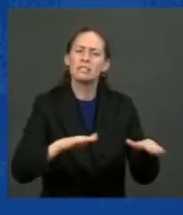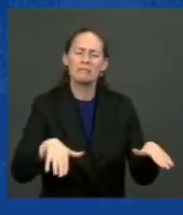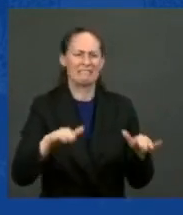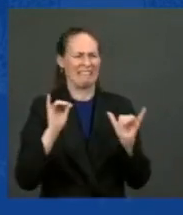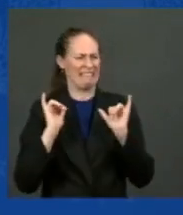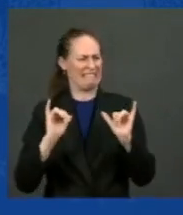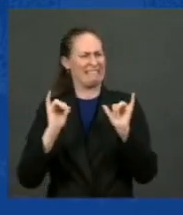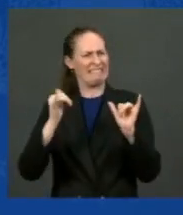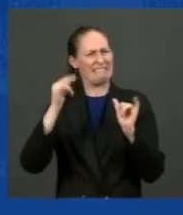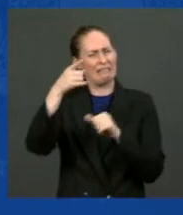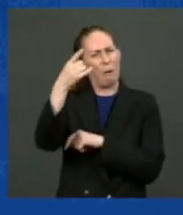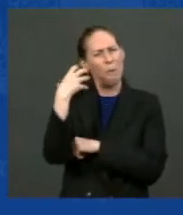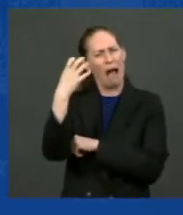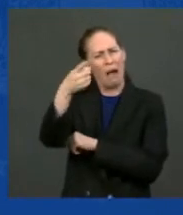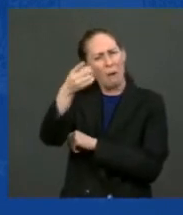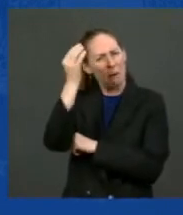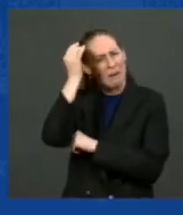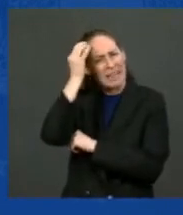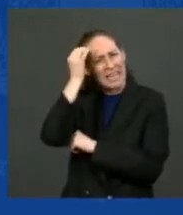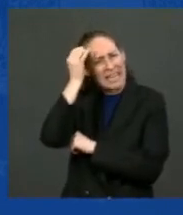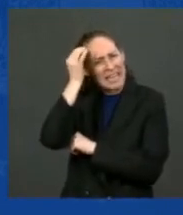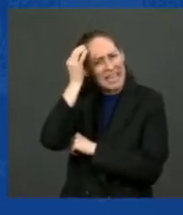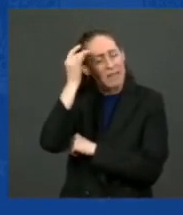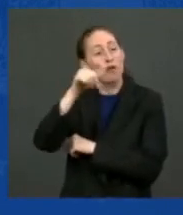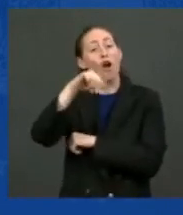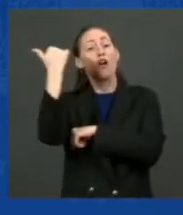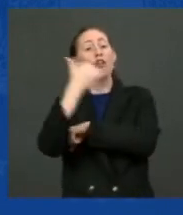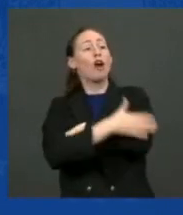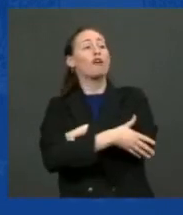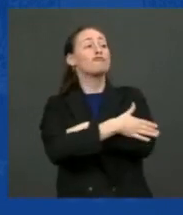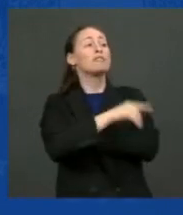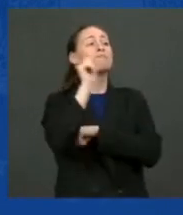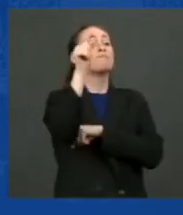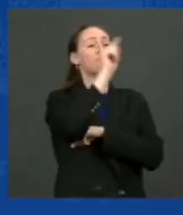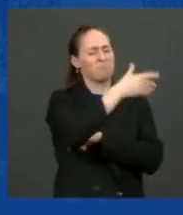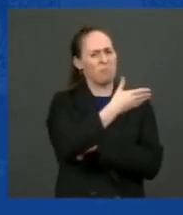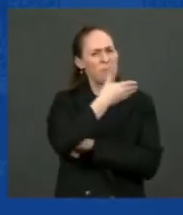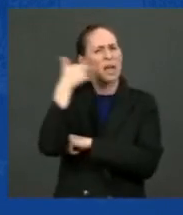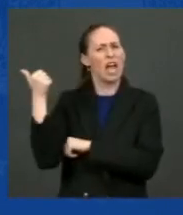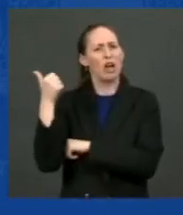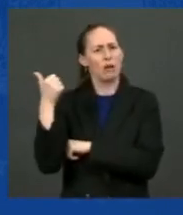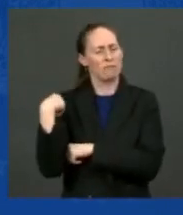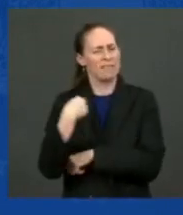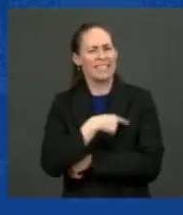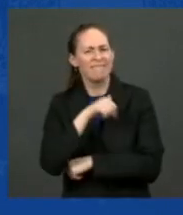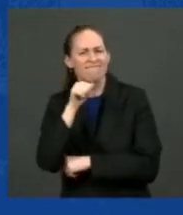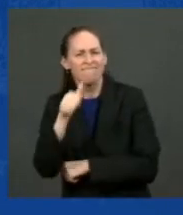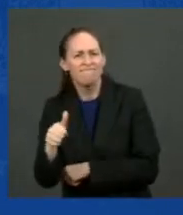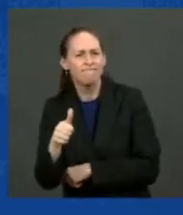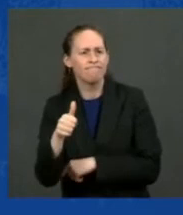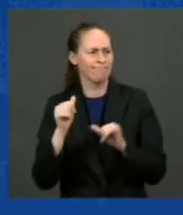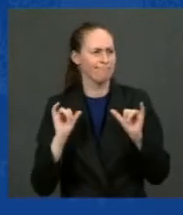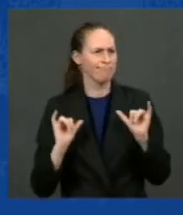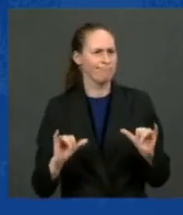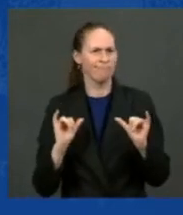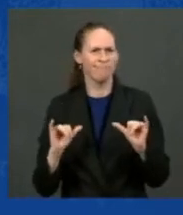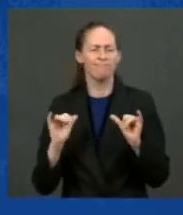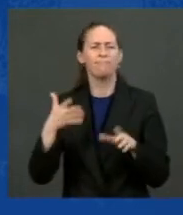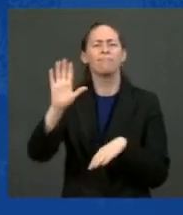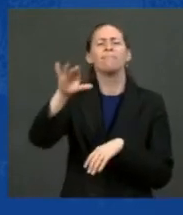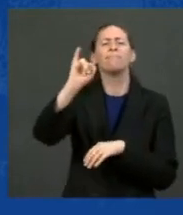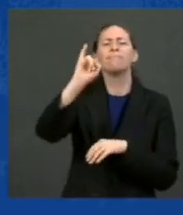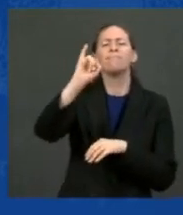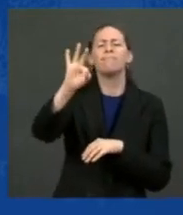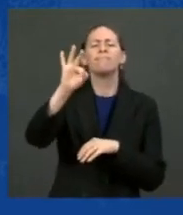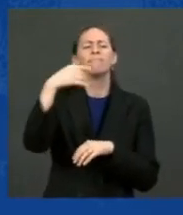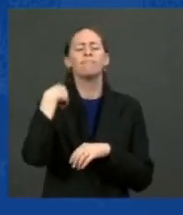Think of that. Of all the industrial nations in the world, the instinct Americans would say, if you ask them 25 years ago, they say we're number